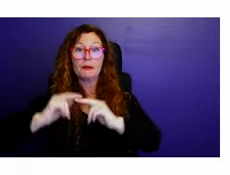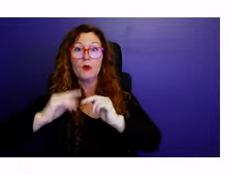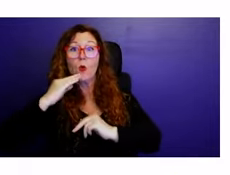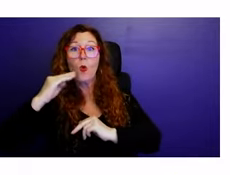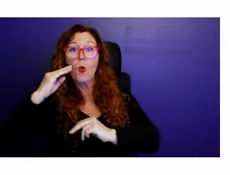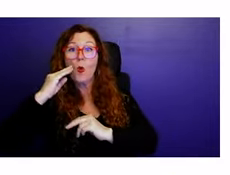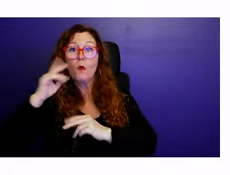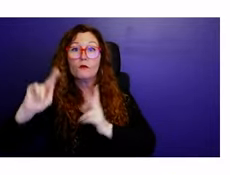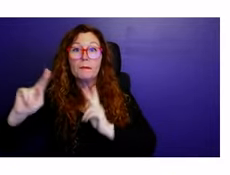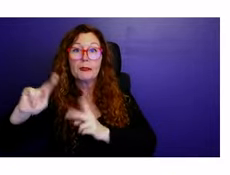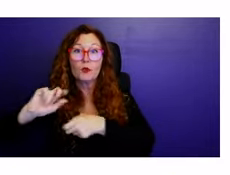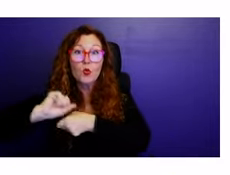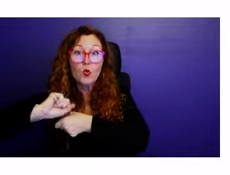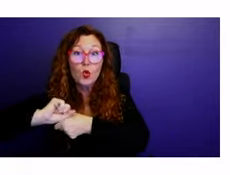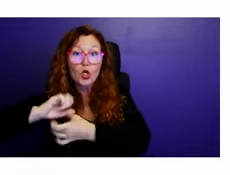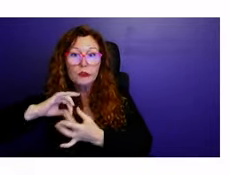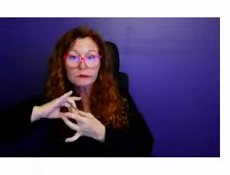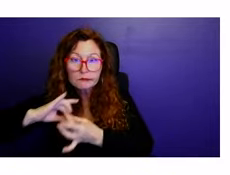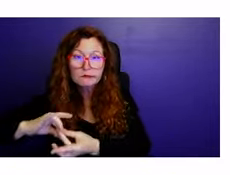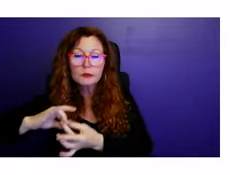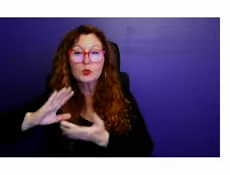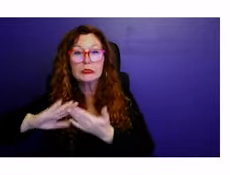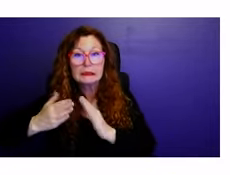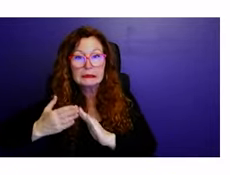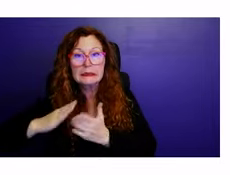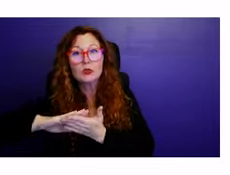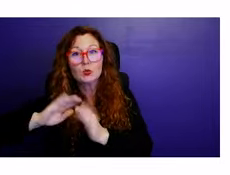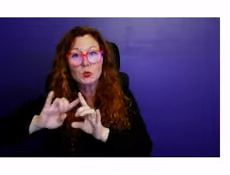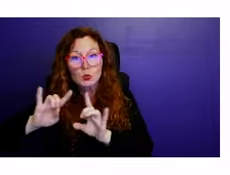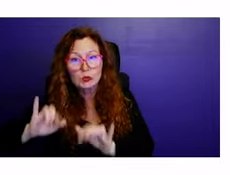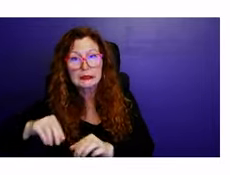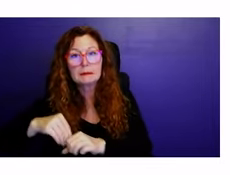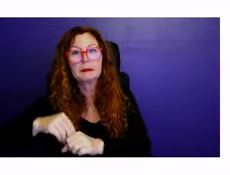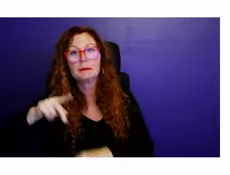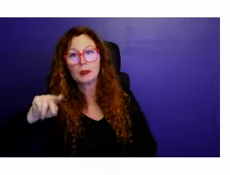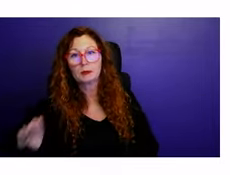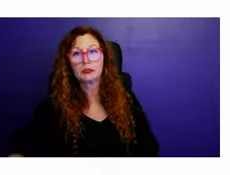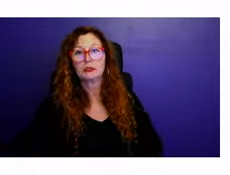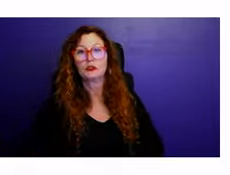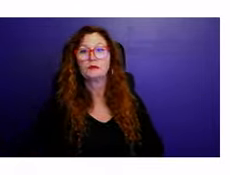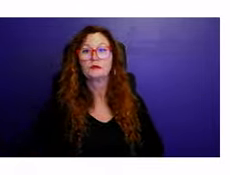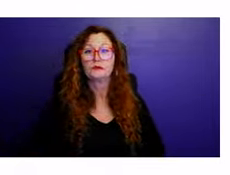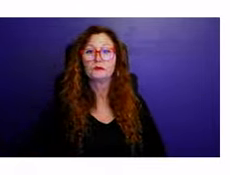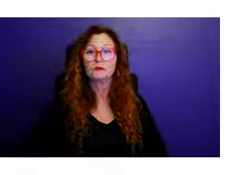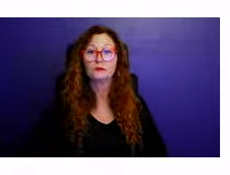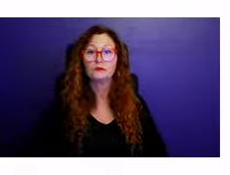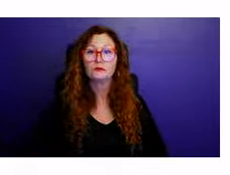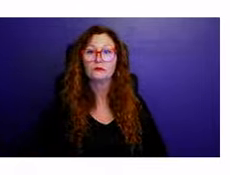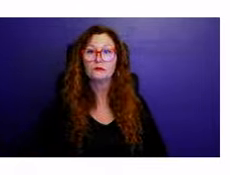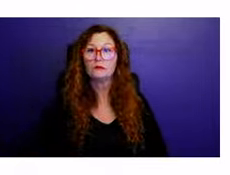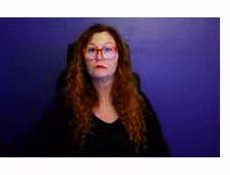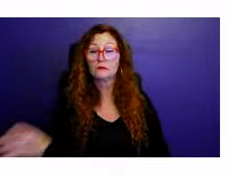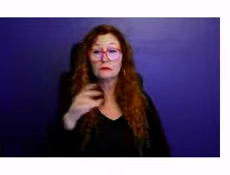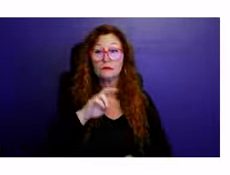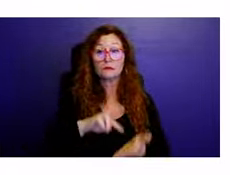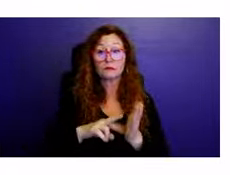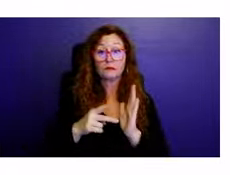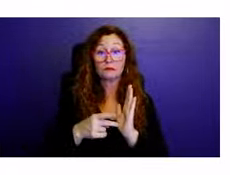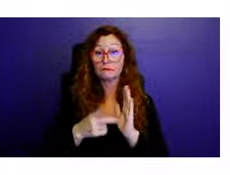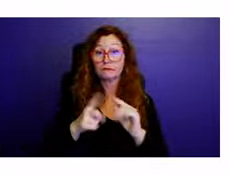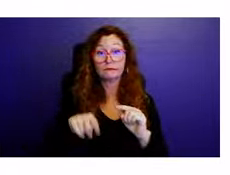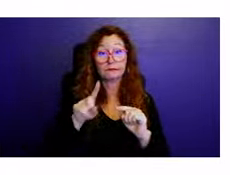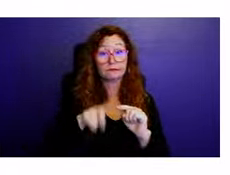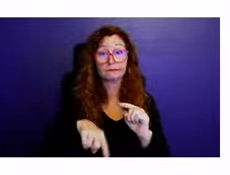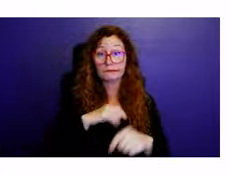The applicant states that the construction of electric charging stations would preclude the construction of workforce housing and as such has applied for this variance